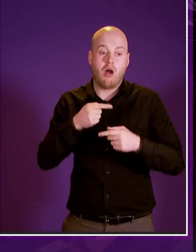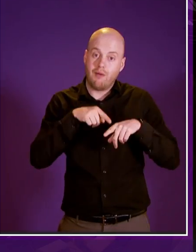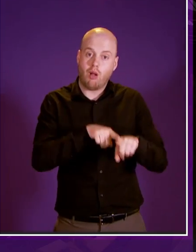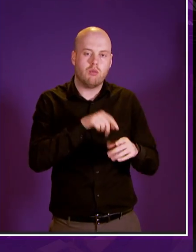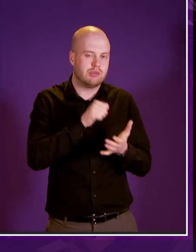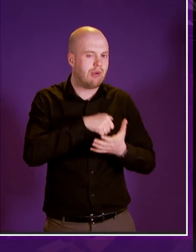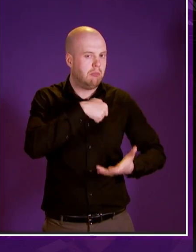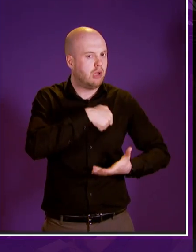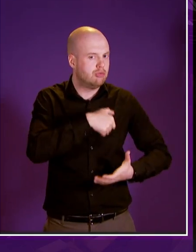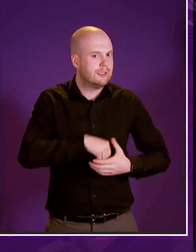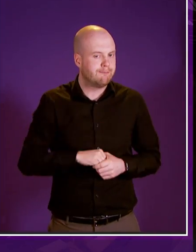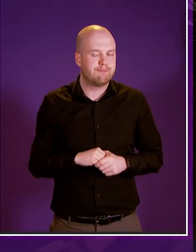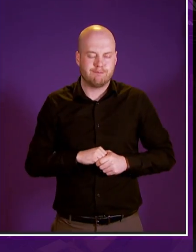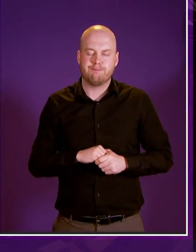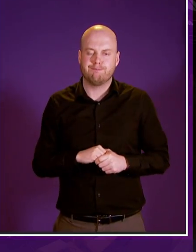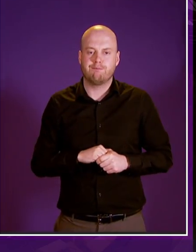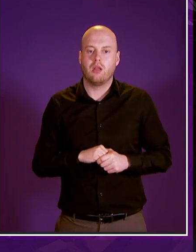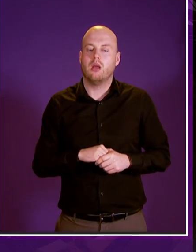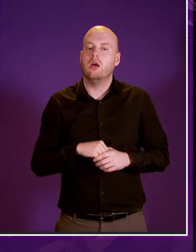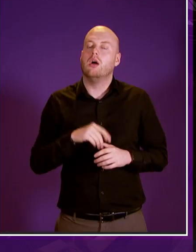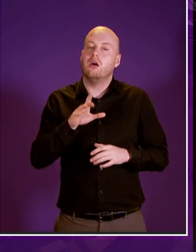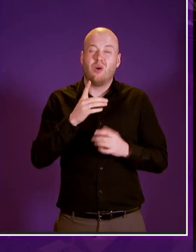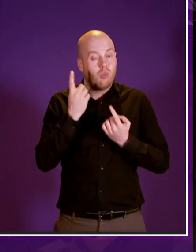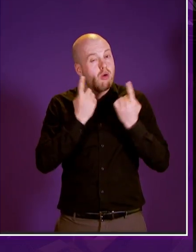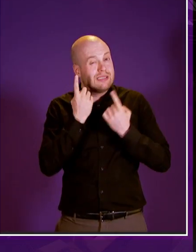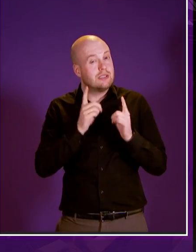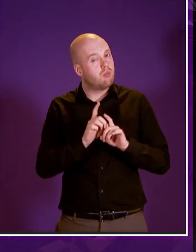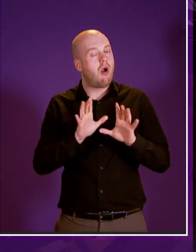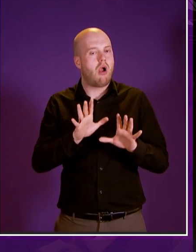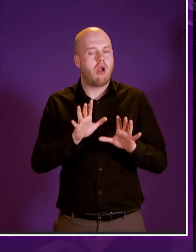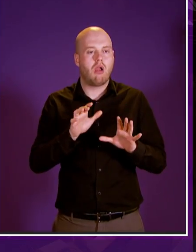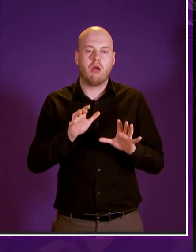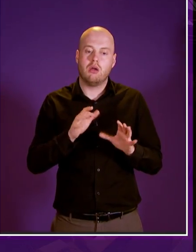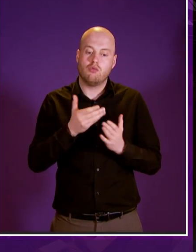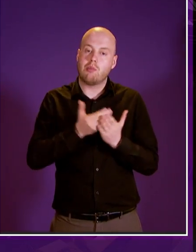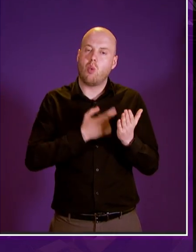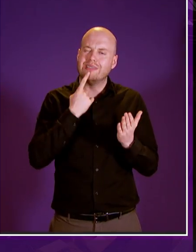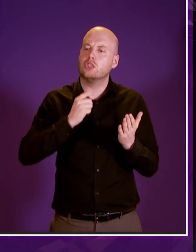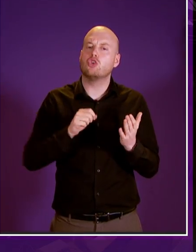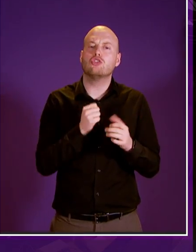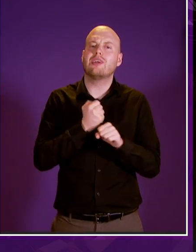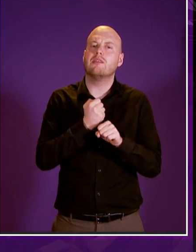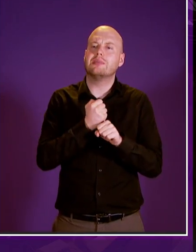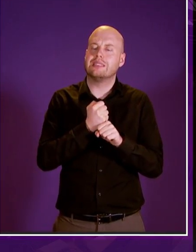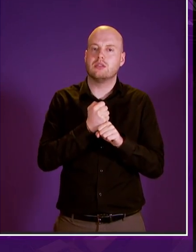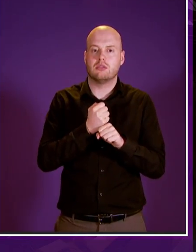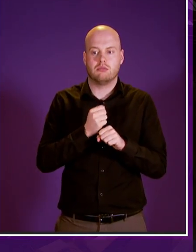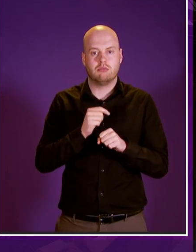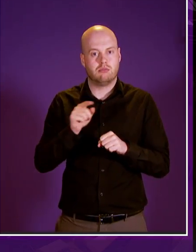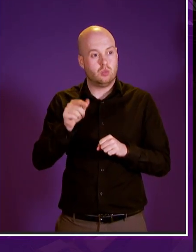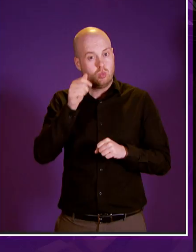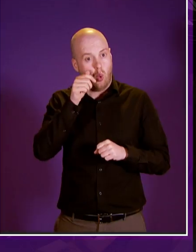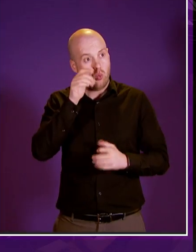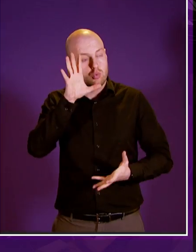worryingly the auditor general's report states the scottish government has not estimated the total cost of implementation